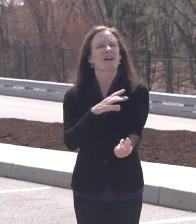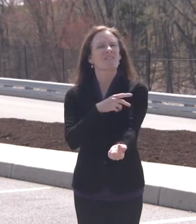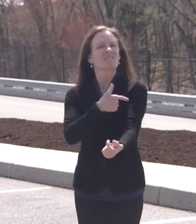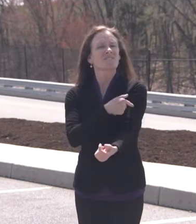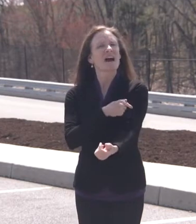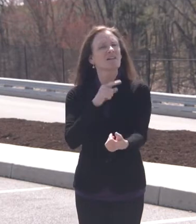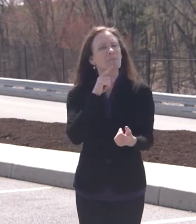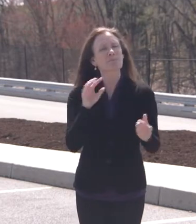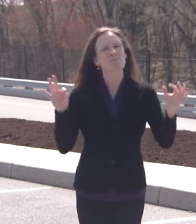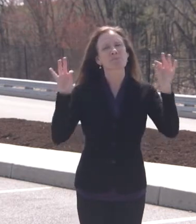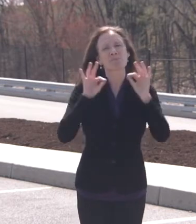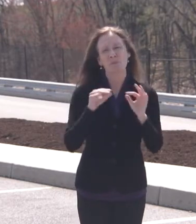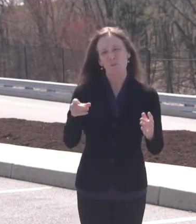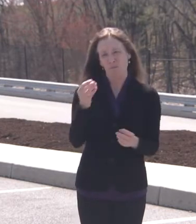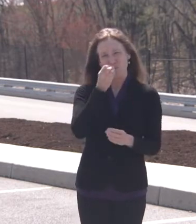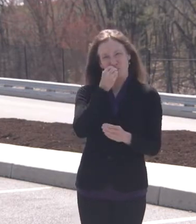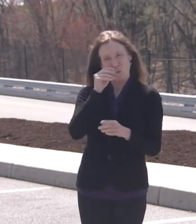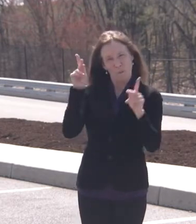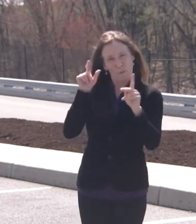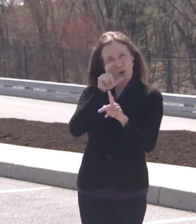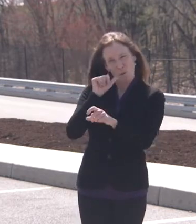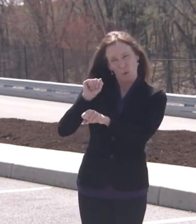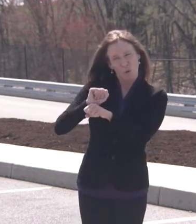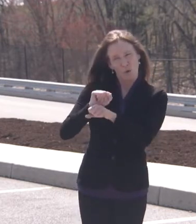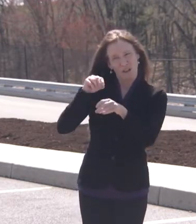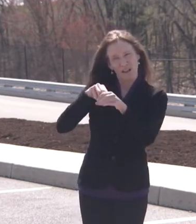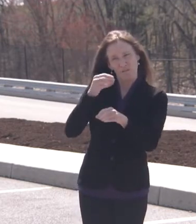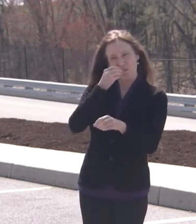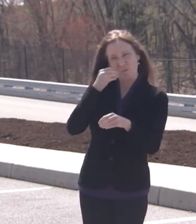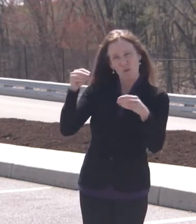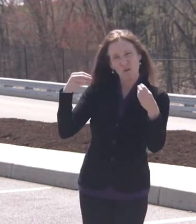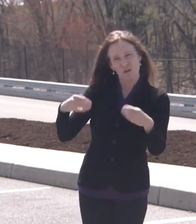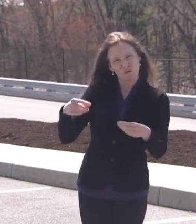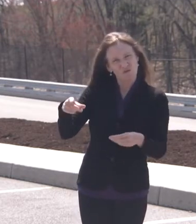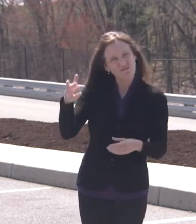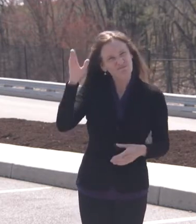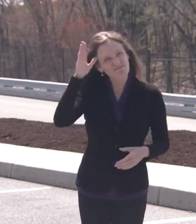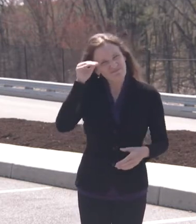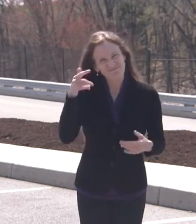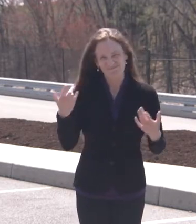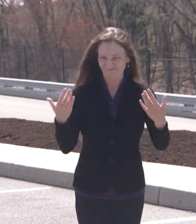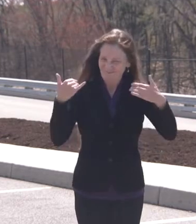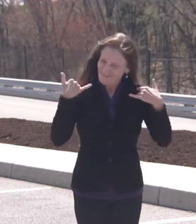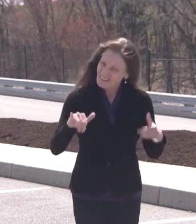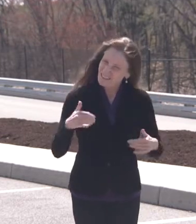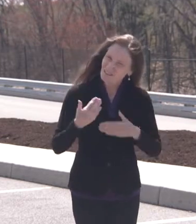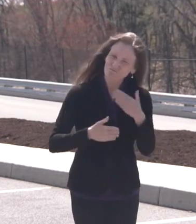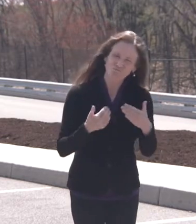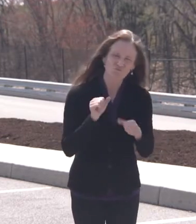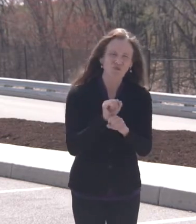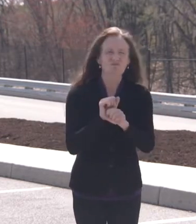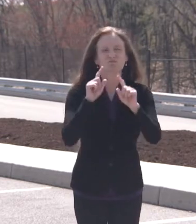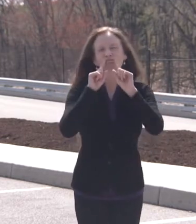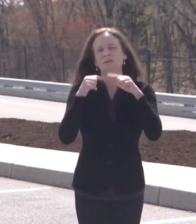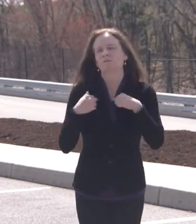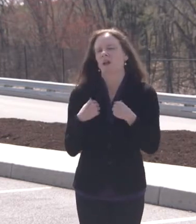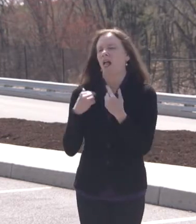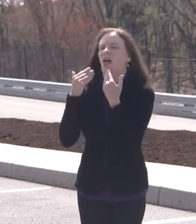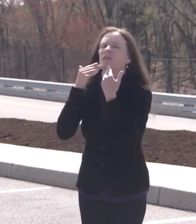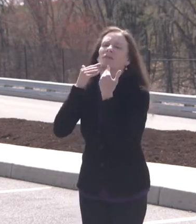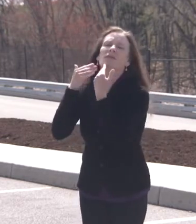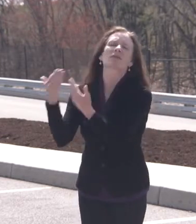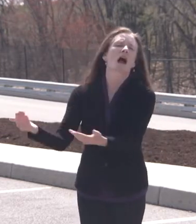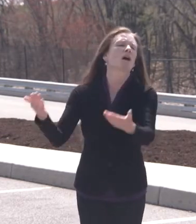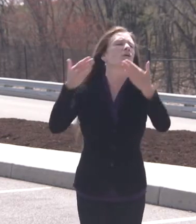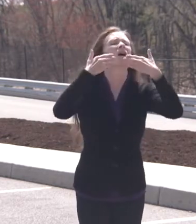for everything that you do to provide for all of us to keep your community safe. All Pennsylvanians owe a debt of gratitude to you.